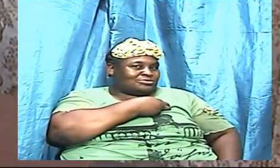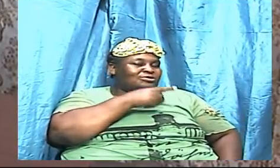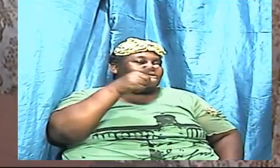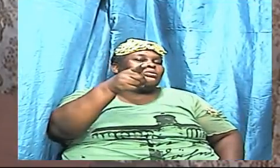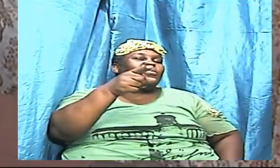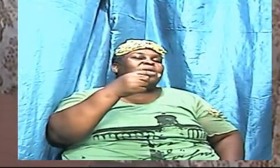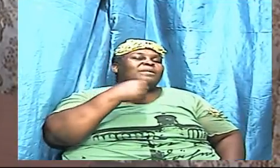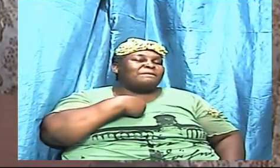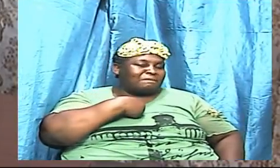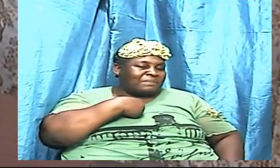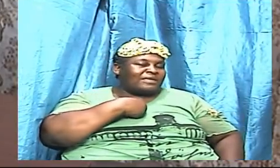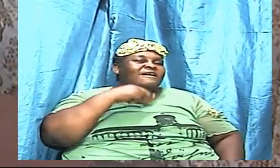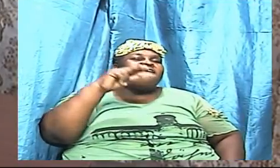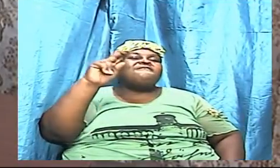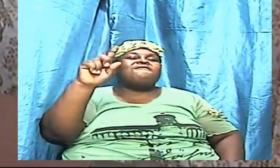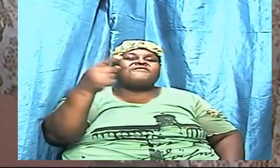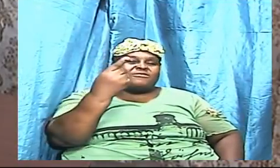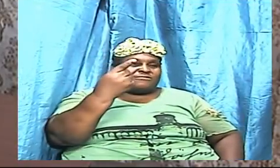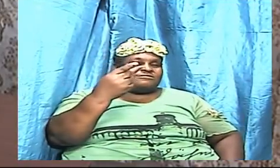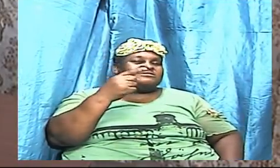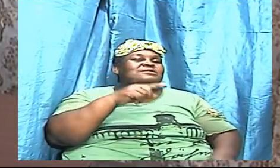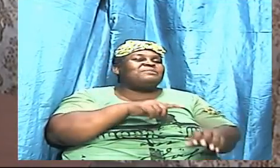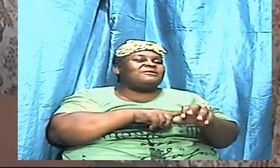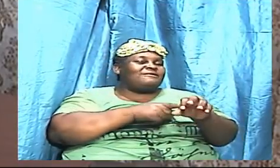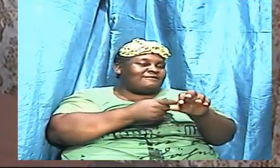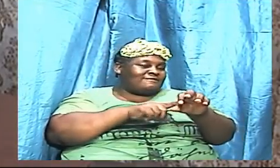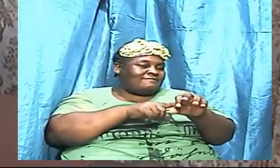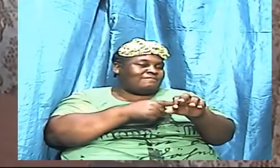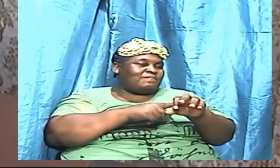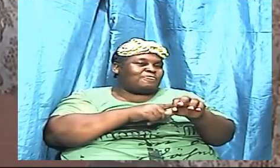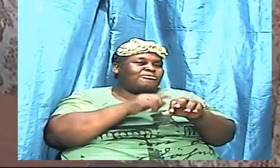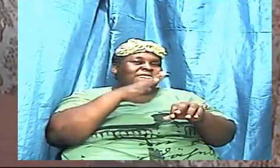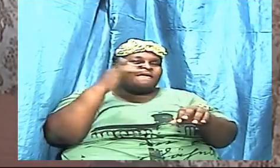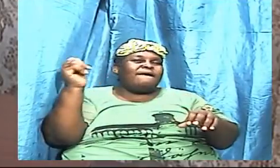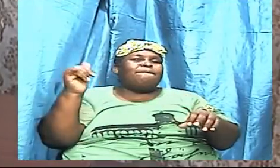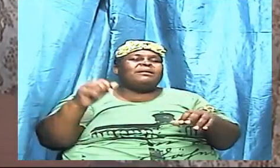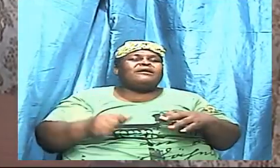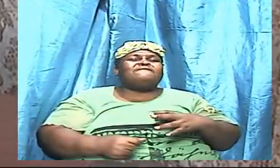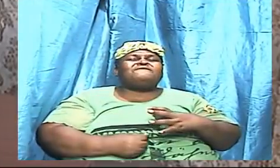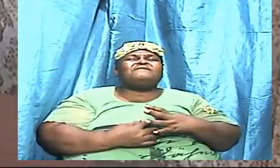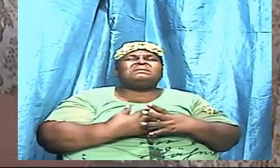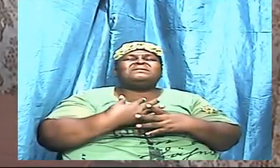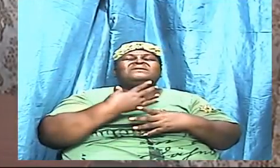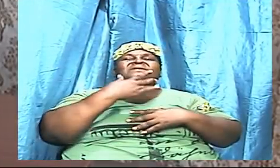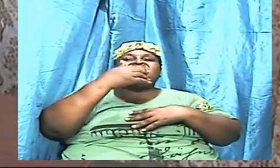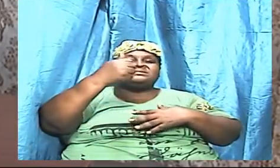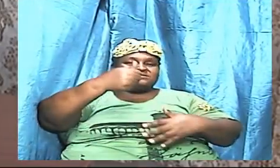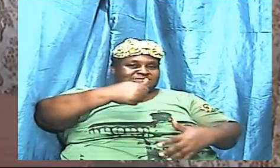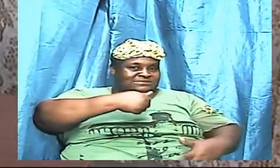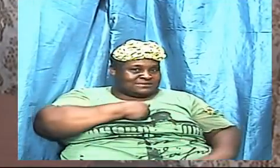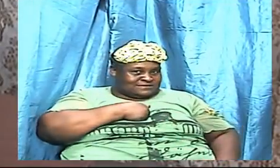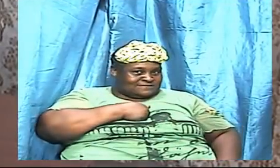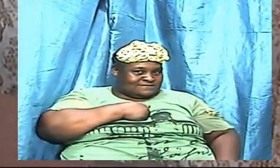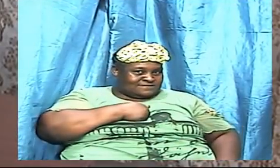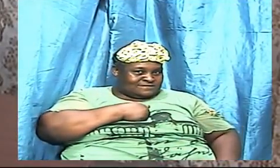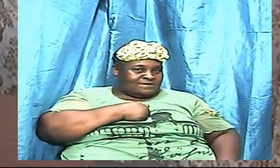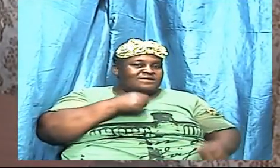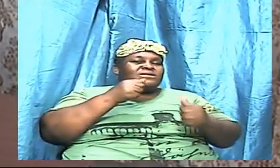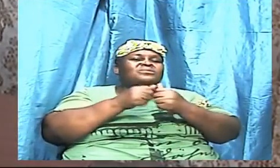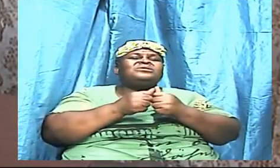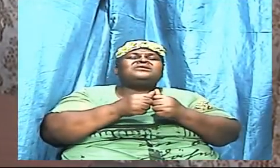it first begin by flooding ourselves with